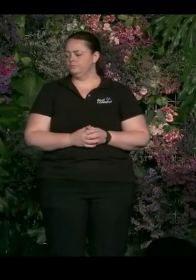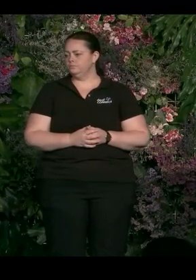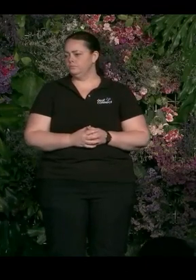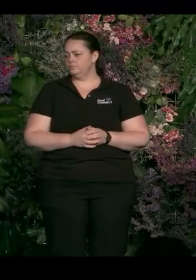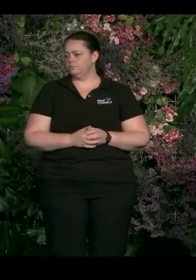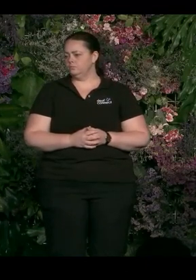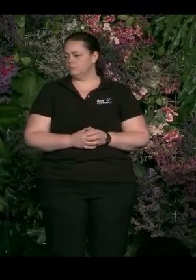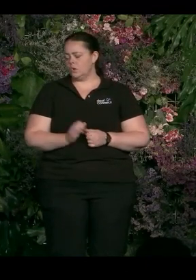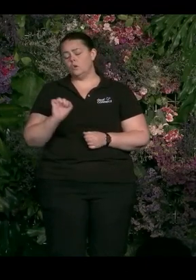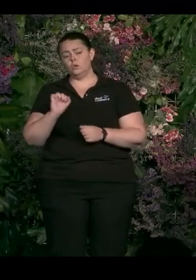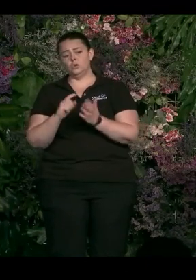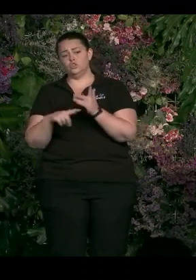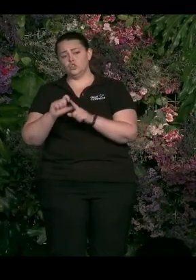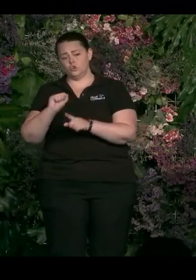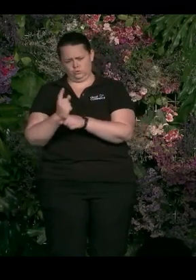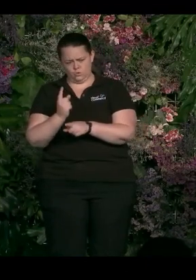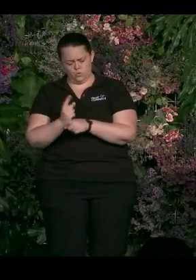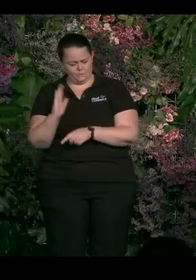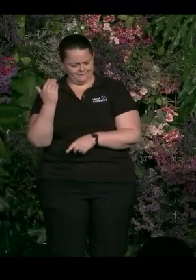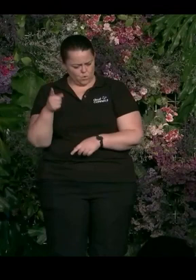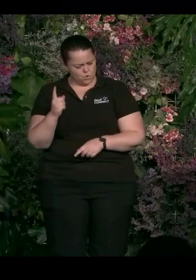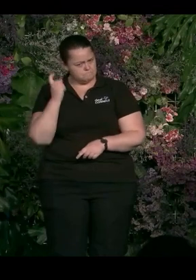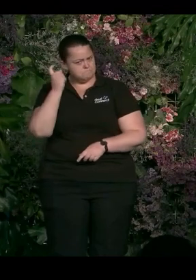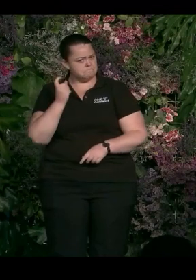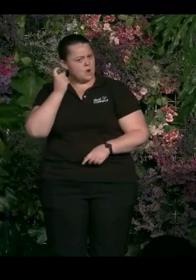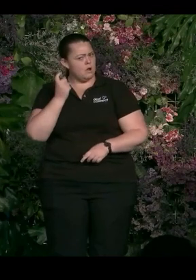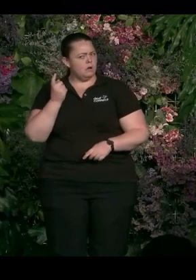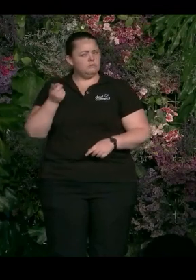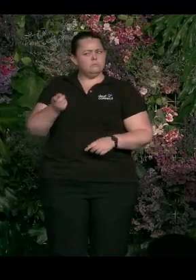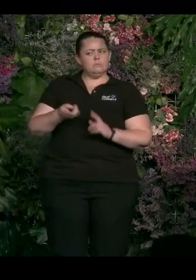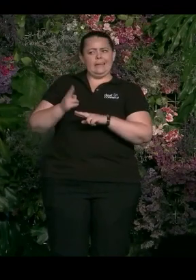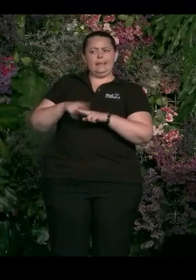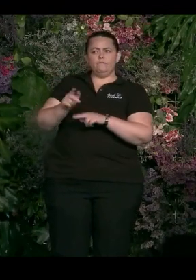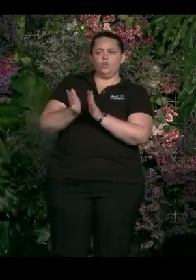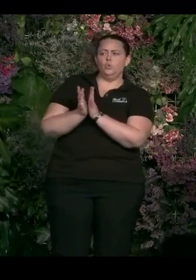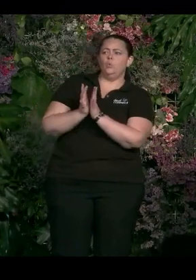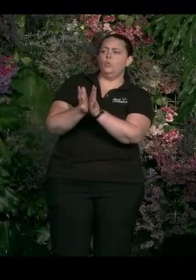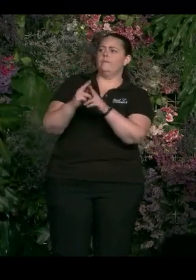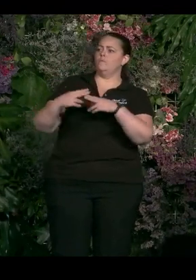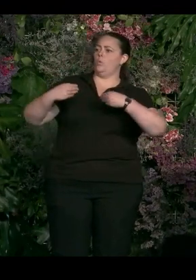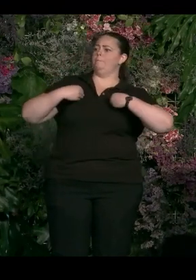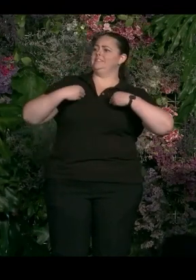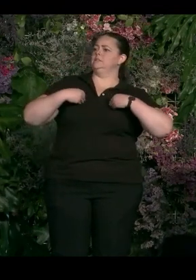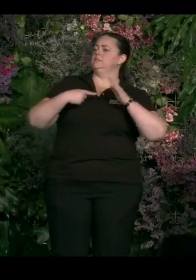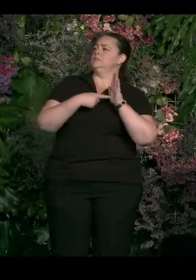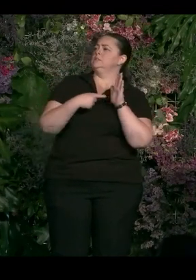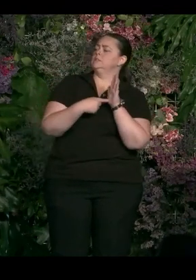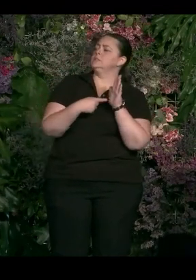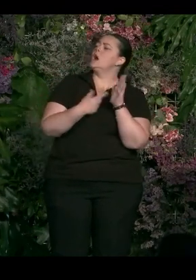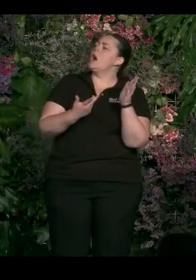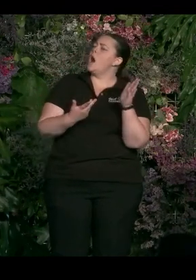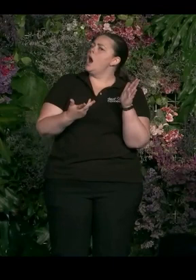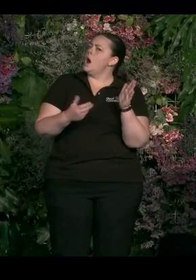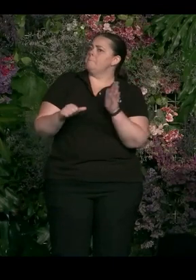if the argument is solely a business case, what if you make more money discriminating? You know,